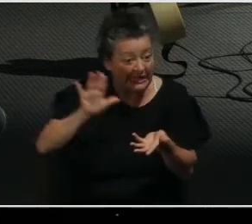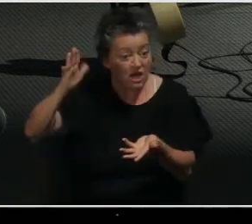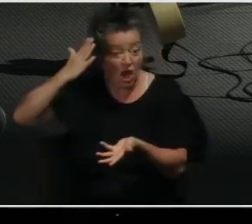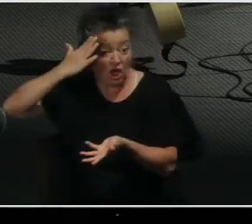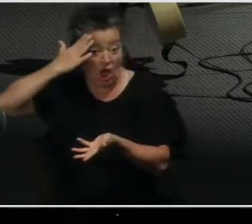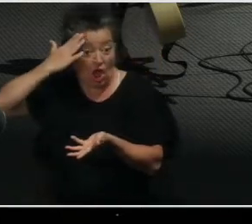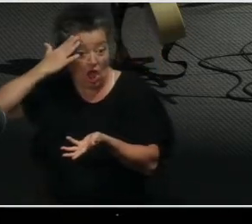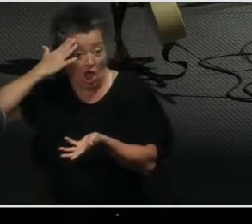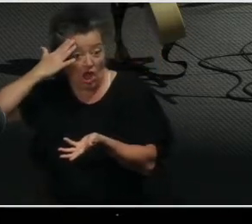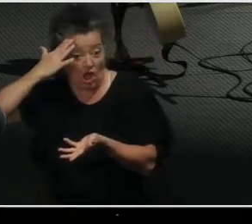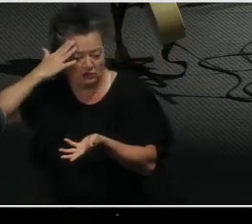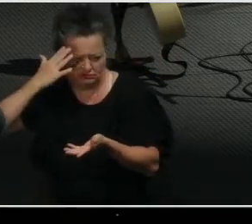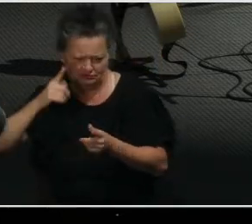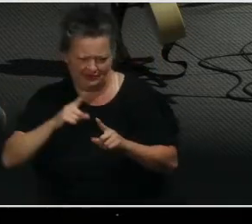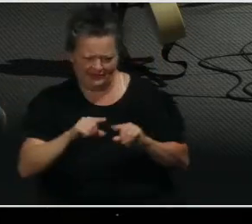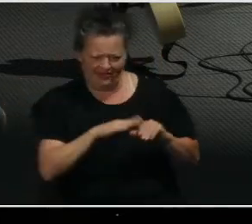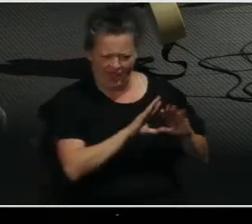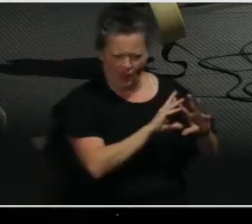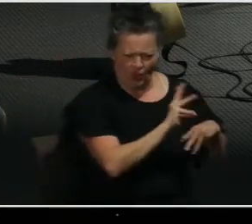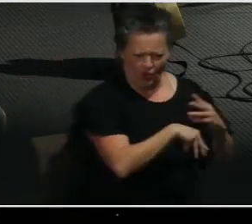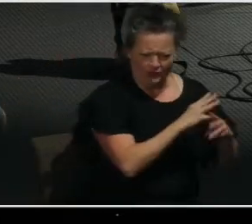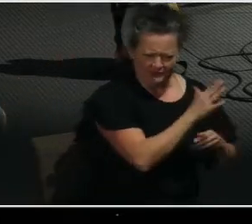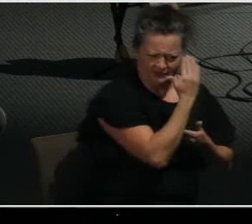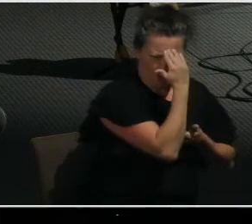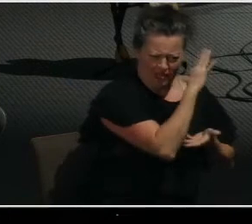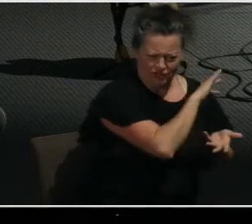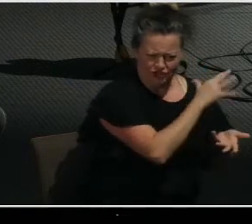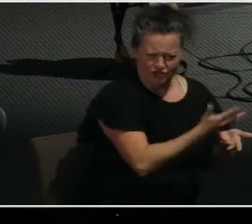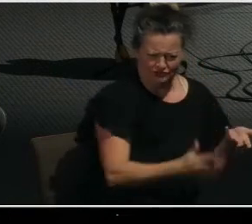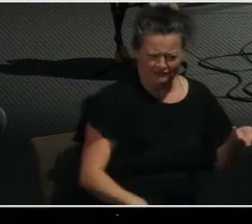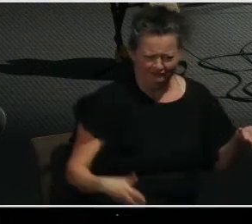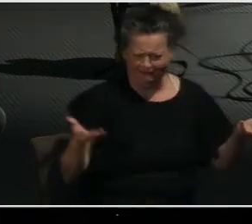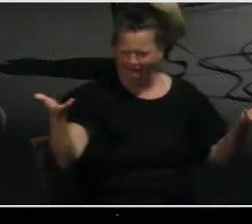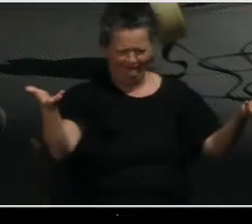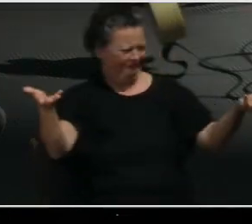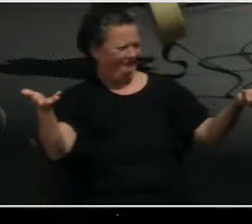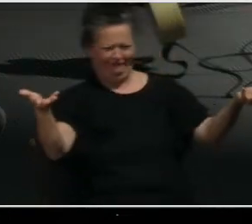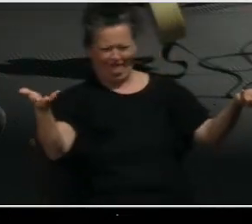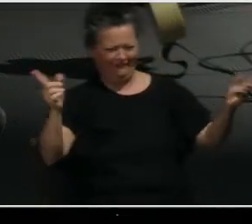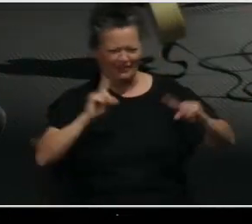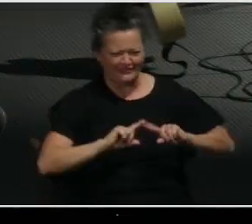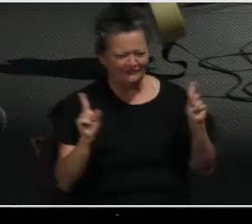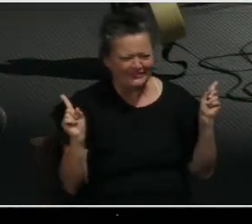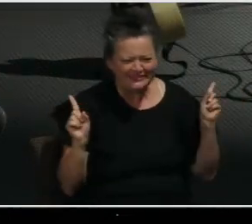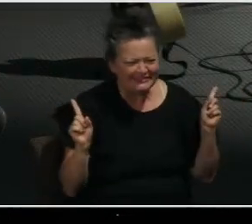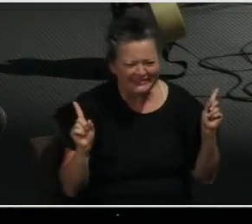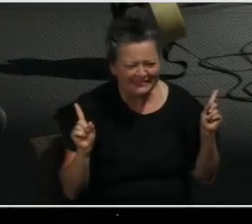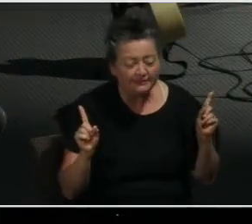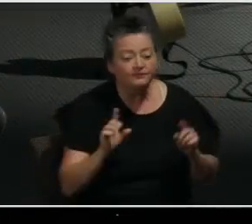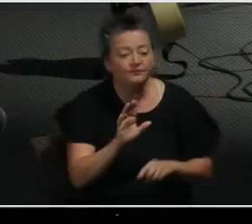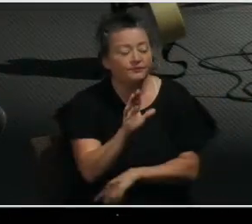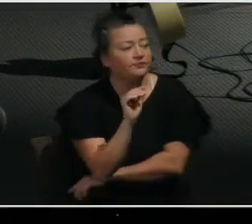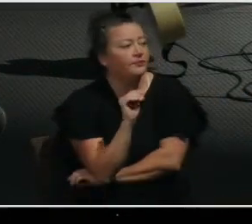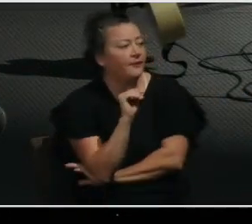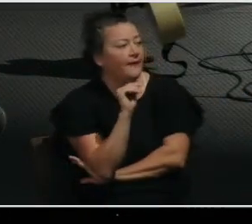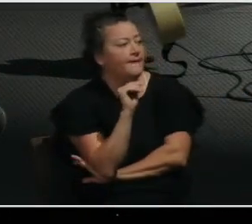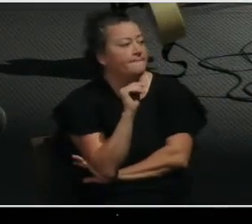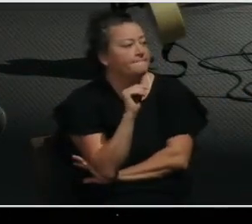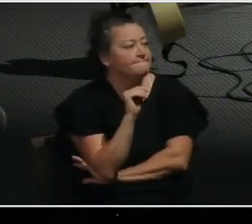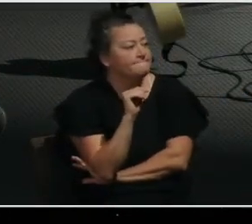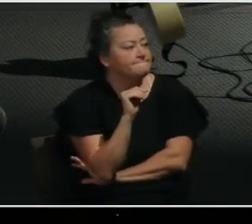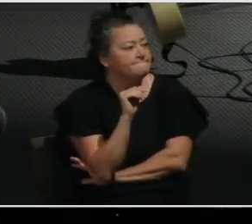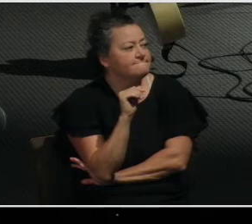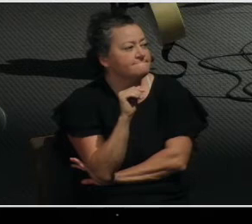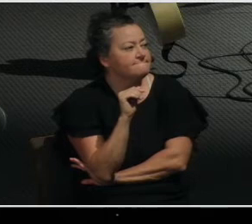than the will and knowledge of the world. In Romans 12 verse 2, for example, Paul, the same